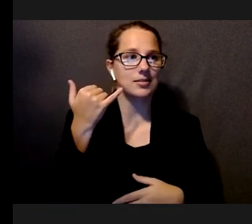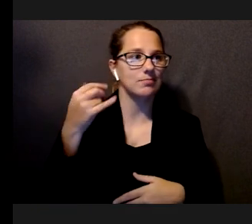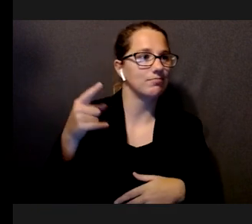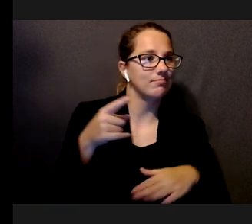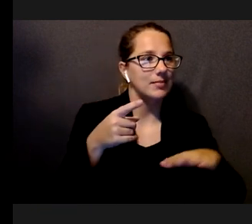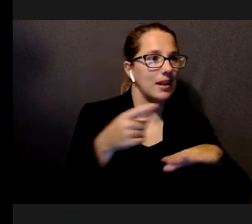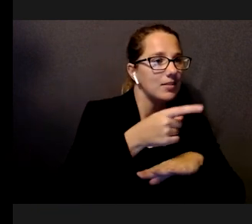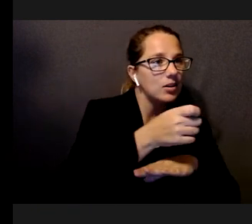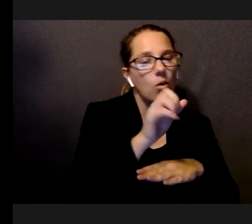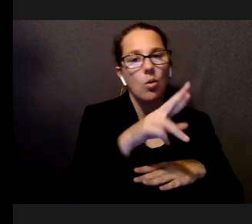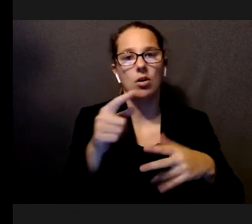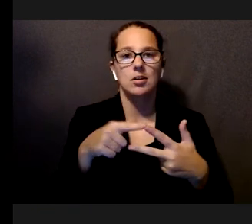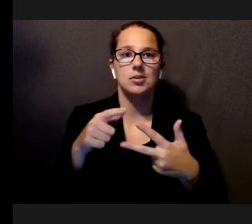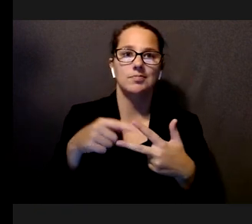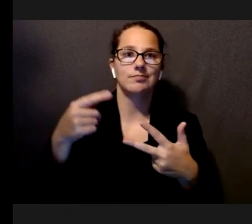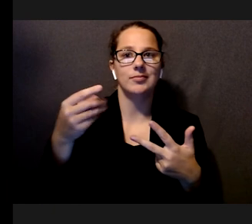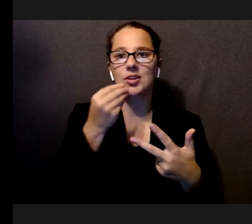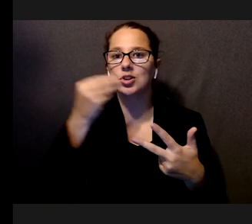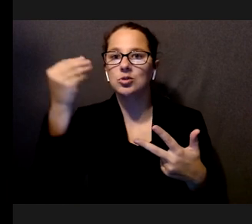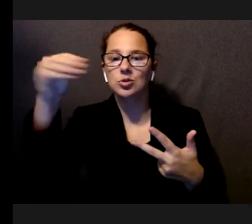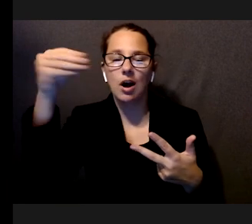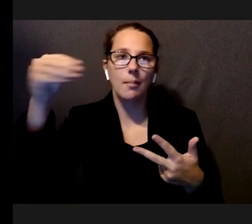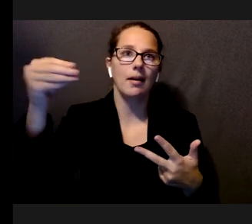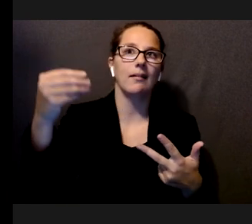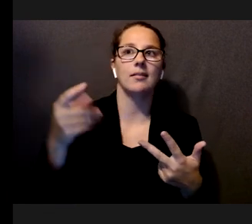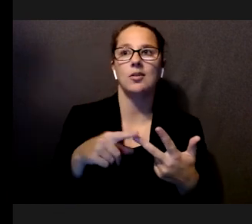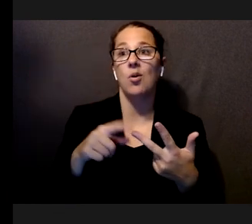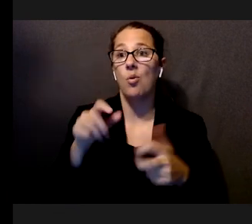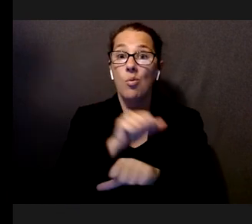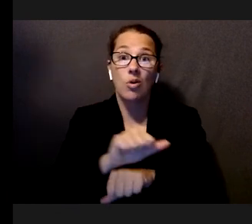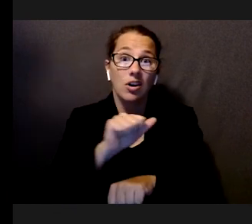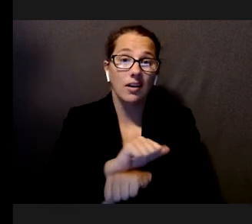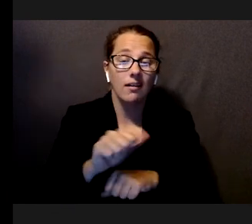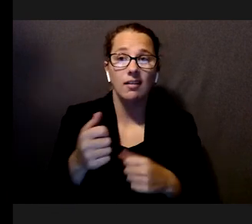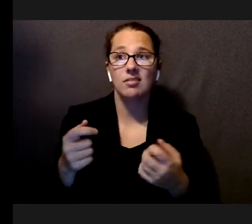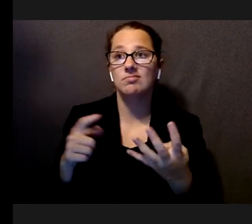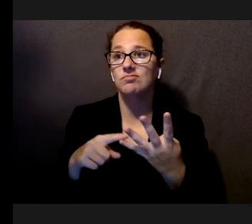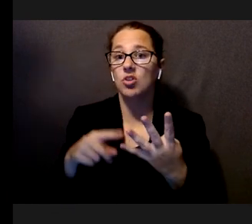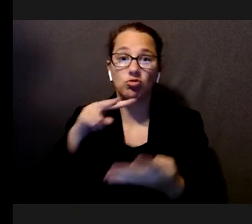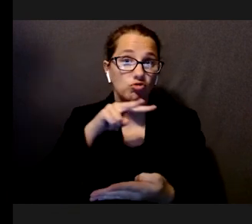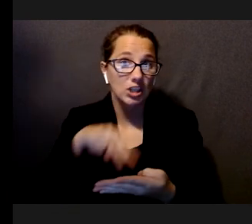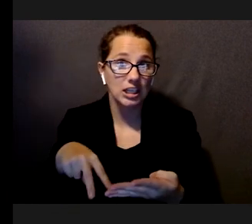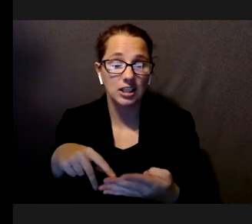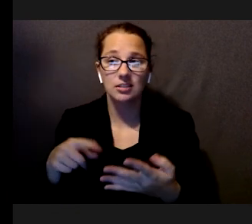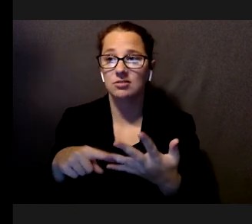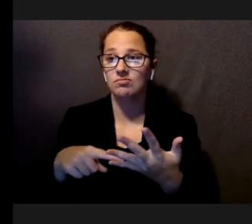it's grocery shopping, whether it's working, reading,